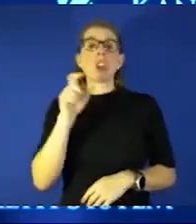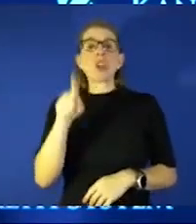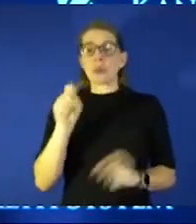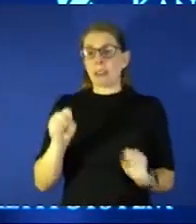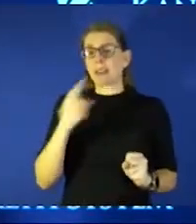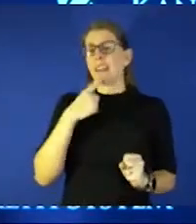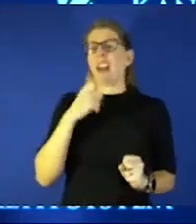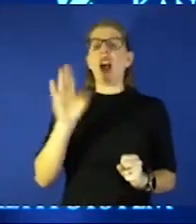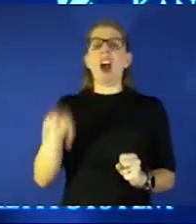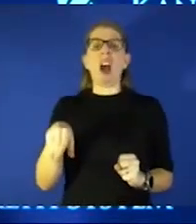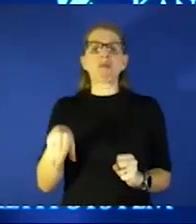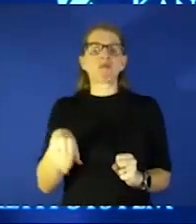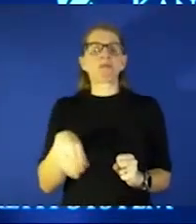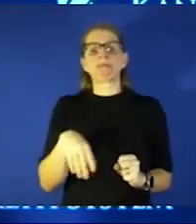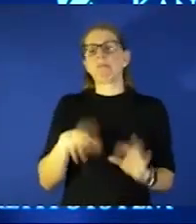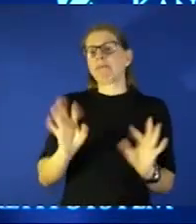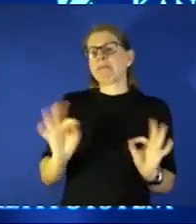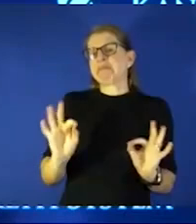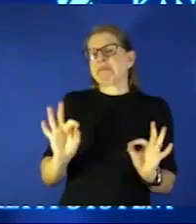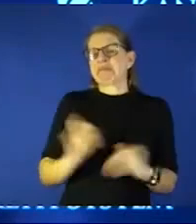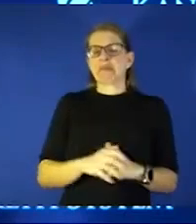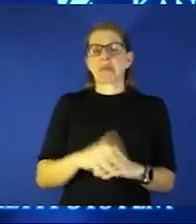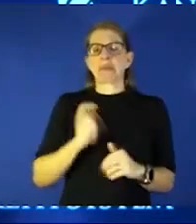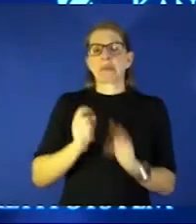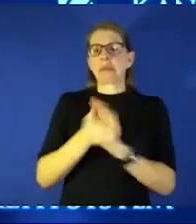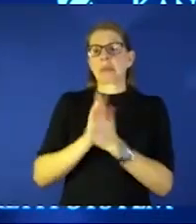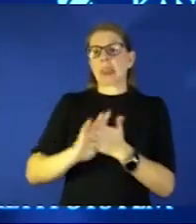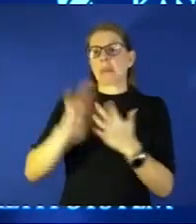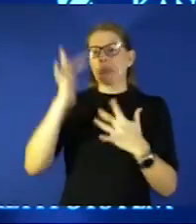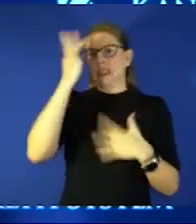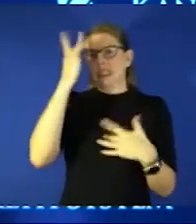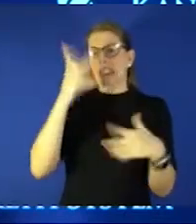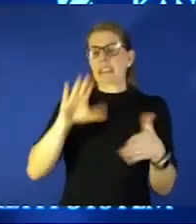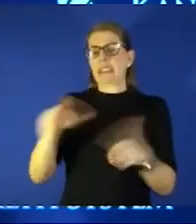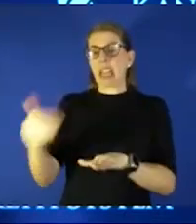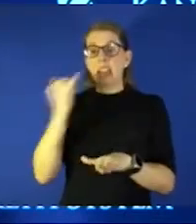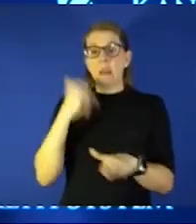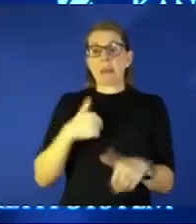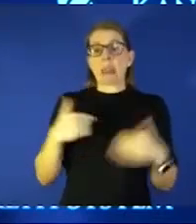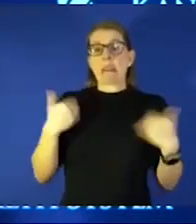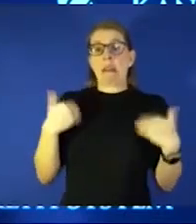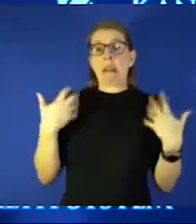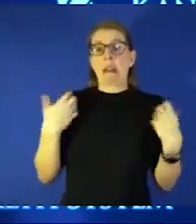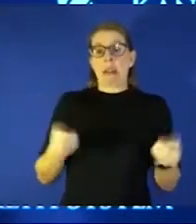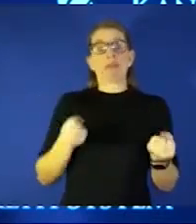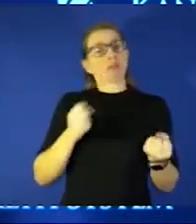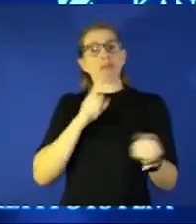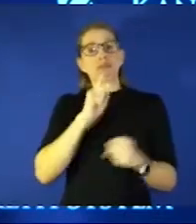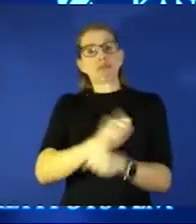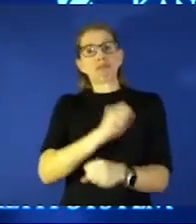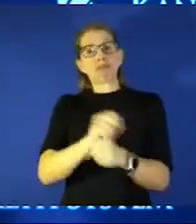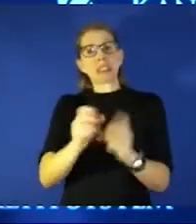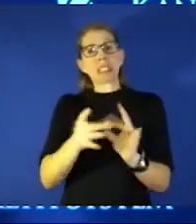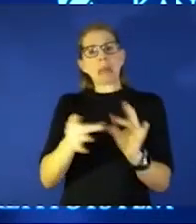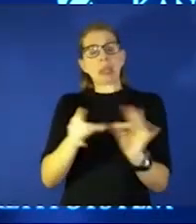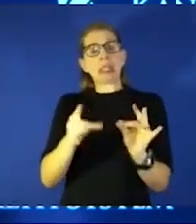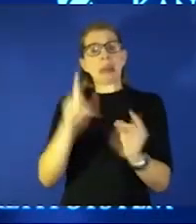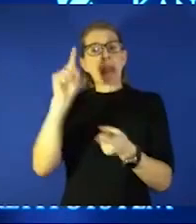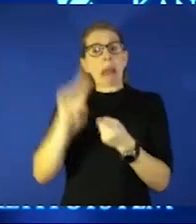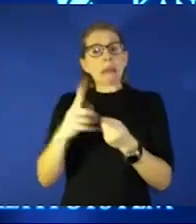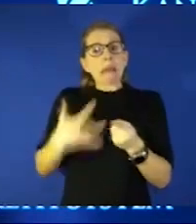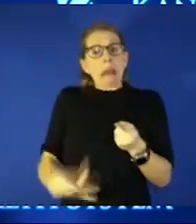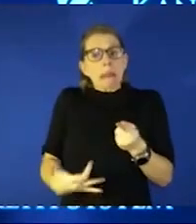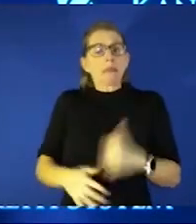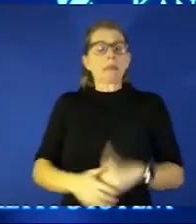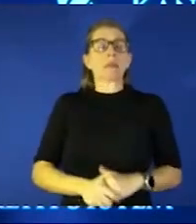to get really sick or die if i'm younger and healthier and that's a true statement it you are less likely um and it's also